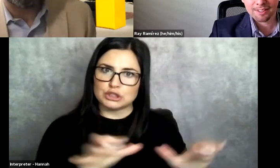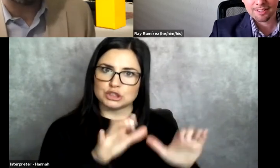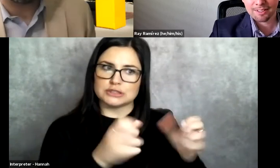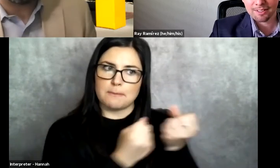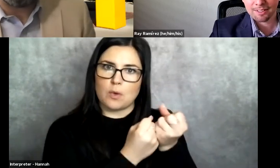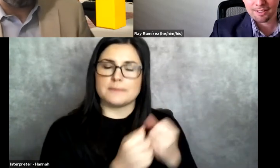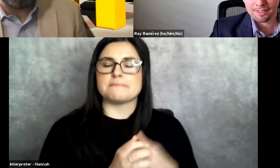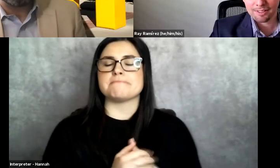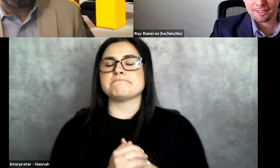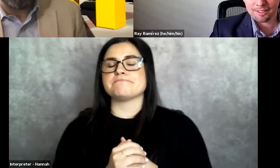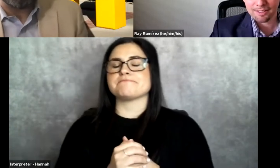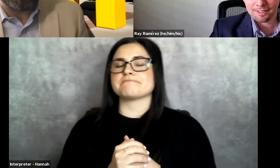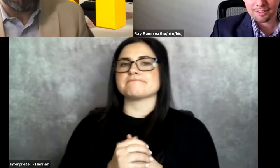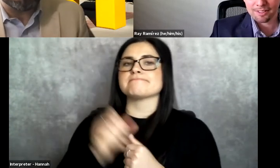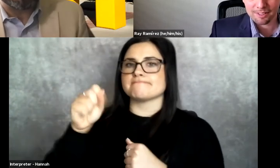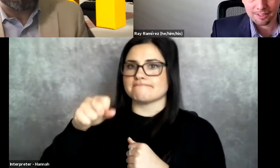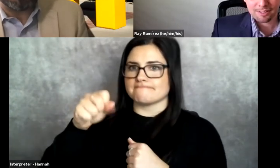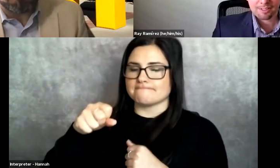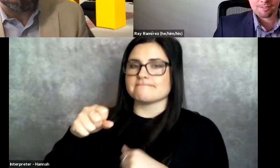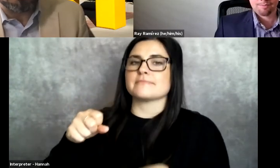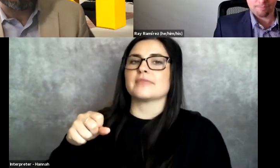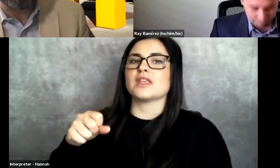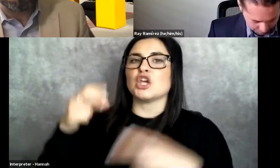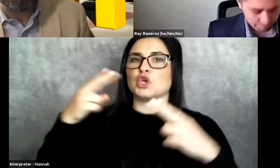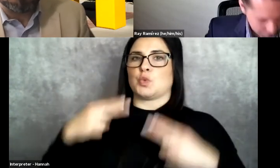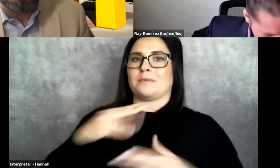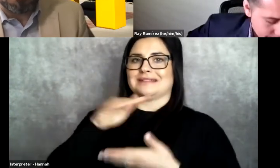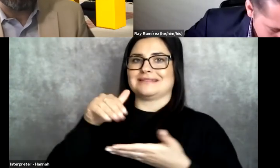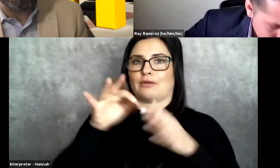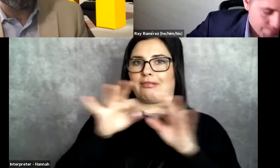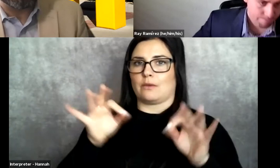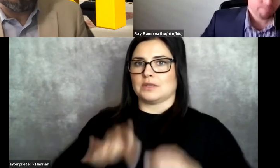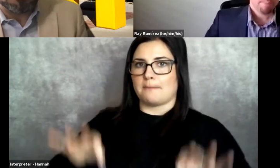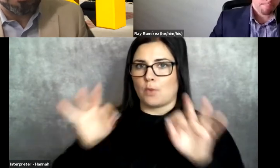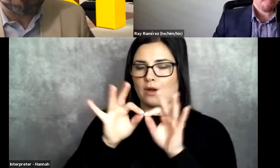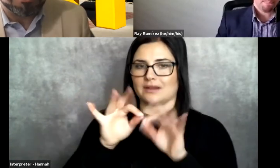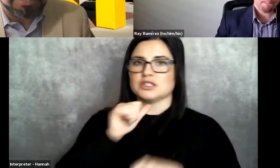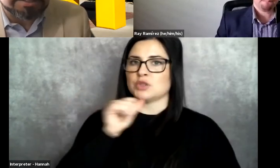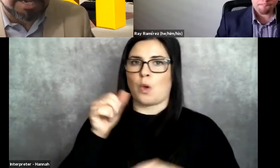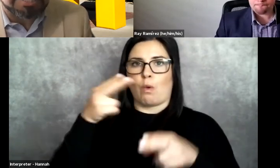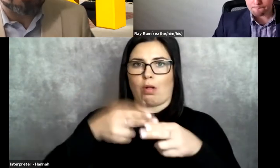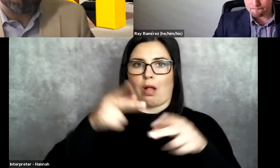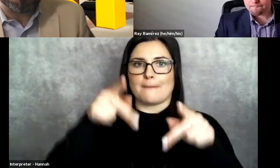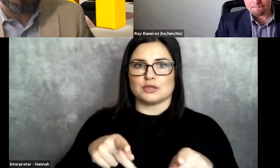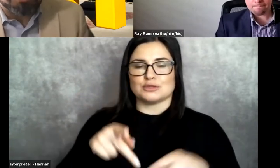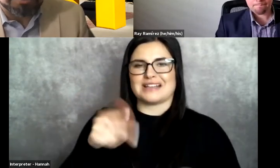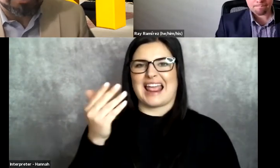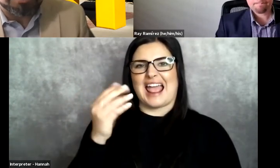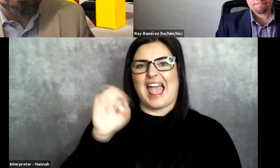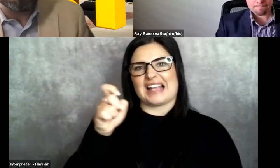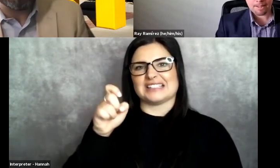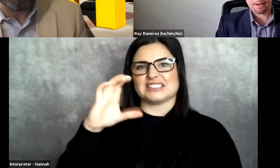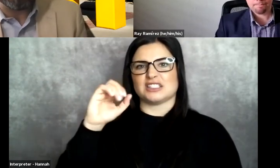Yeah, thank you. I'm definitely starting off with human-centered language, right? Not referring to someone as an ex-con or an ex